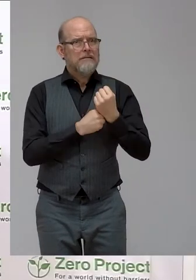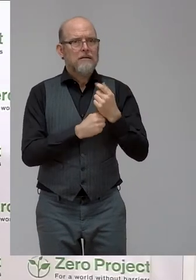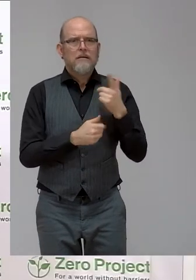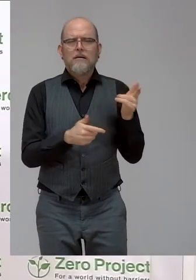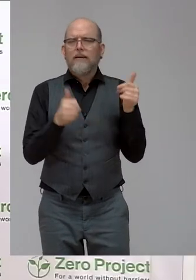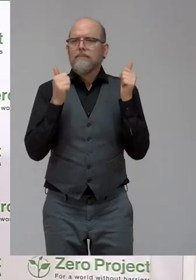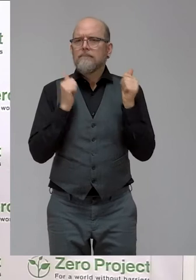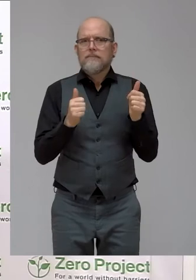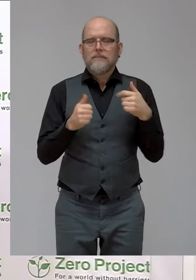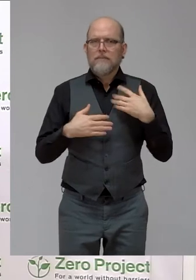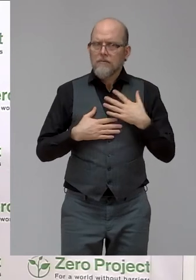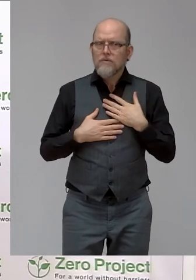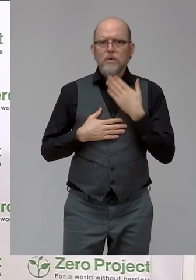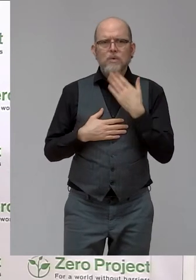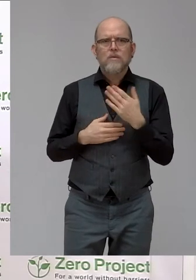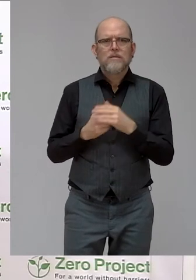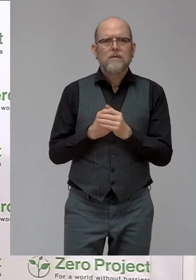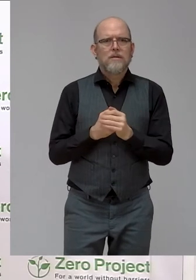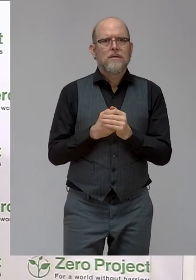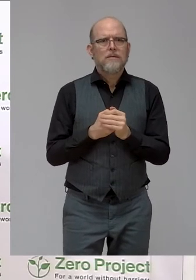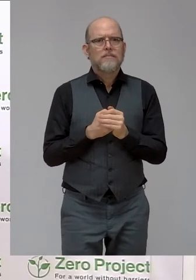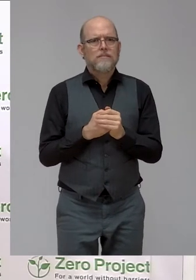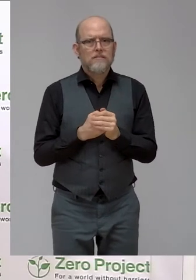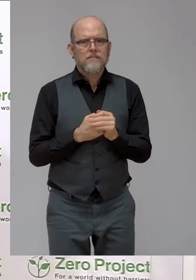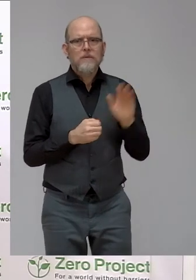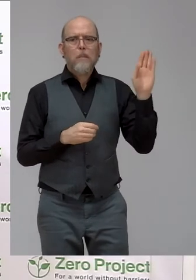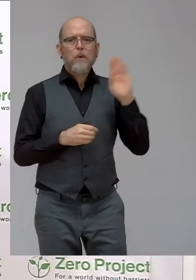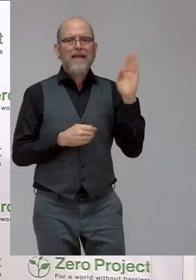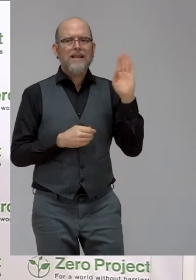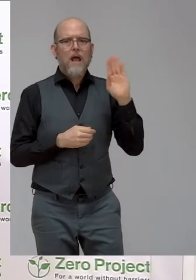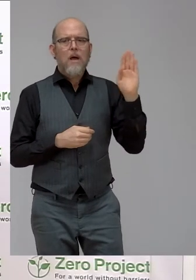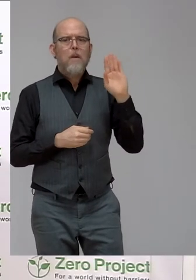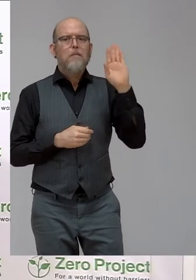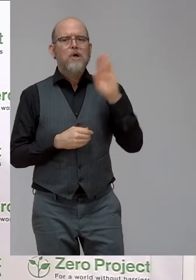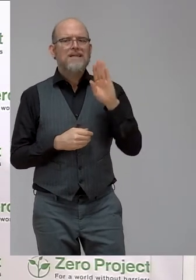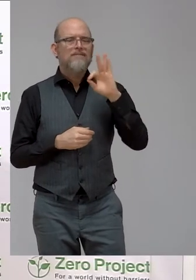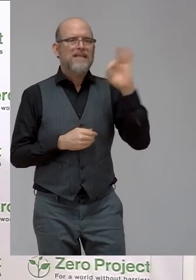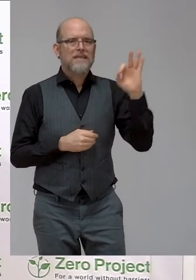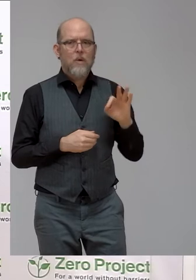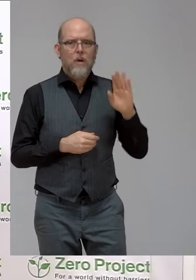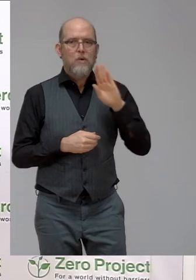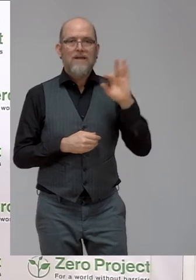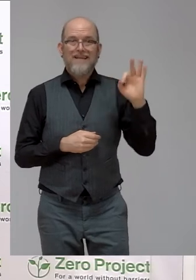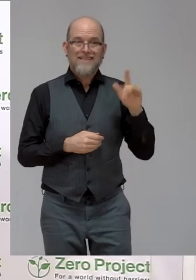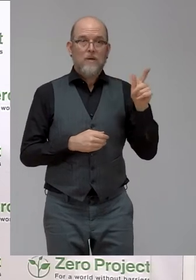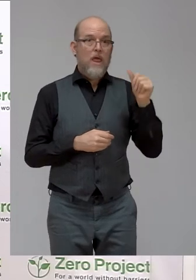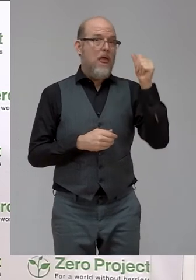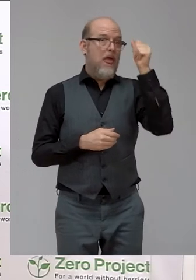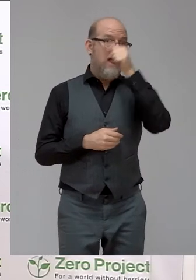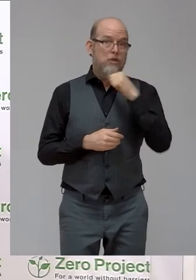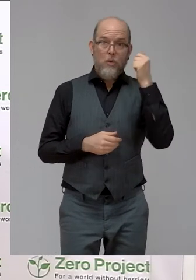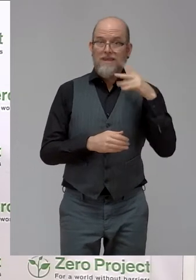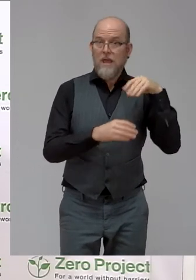Burkina Faso, been to Ethiopia and really seen how these projects work on the ground. Great. So we both